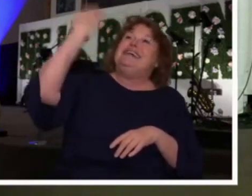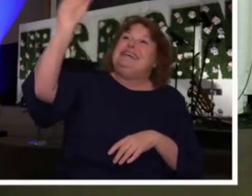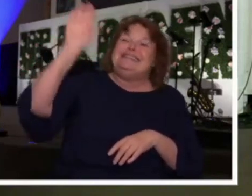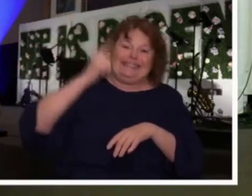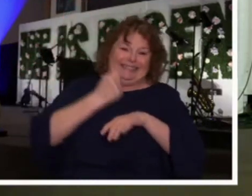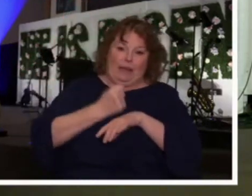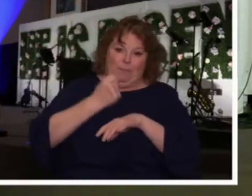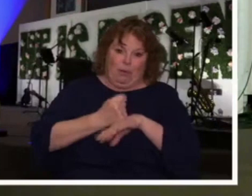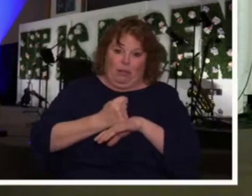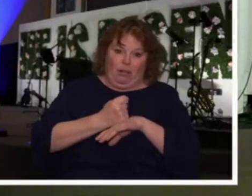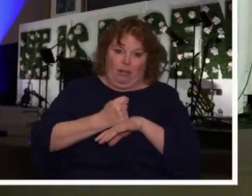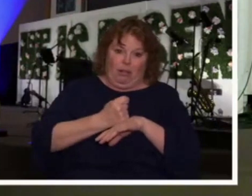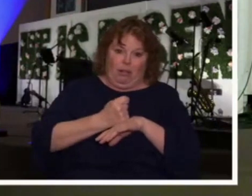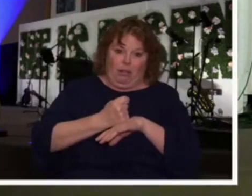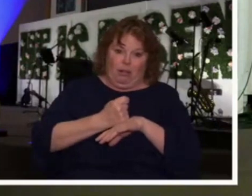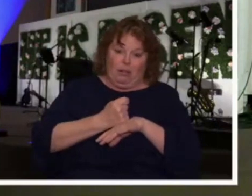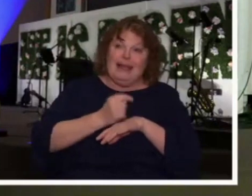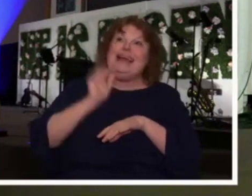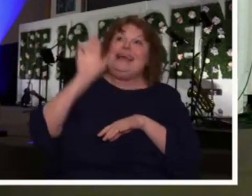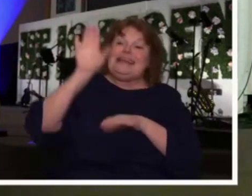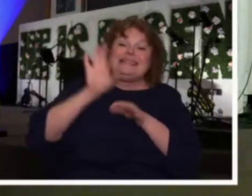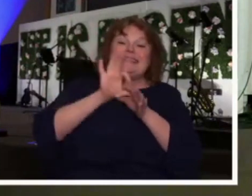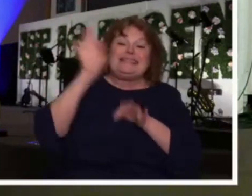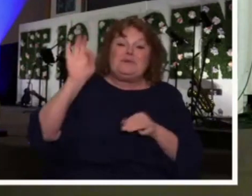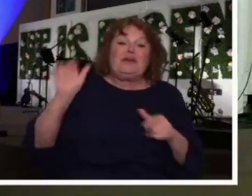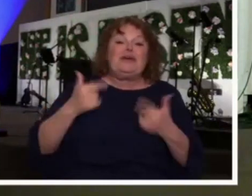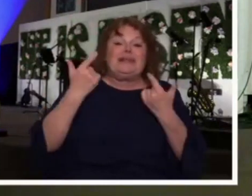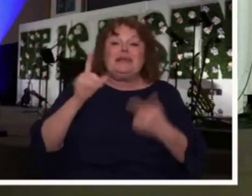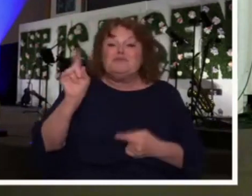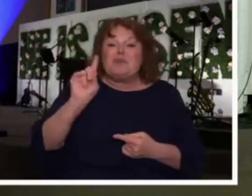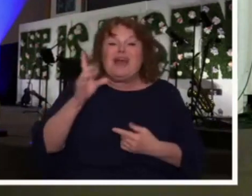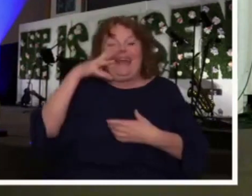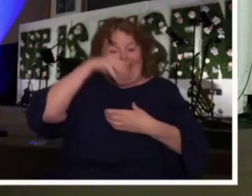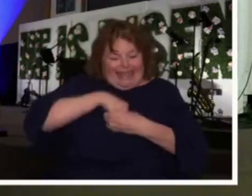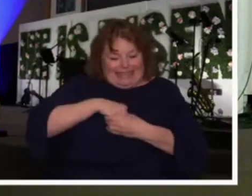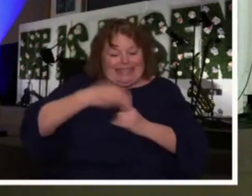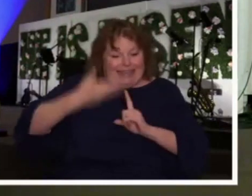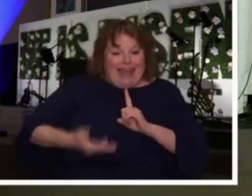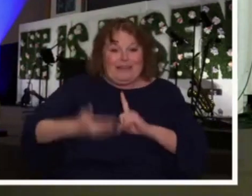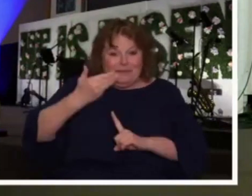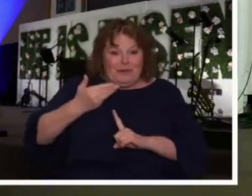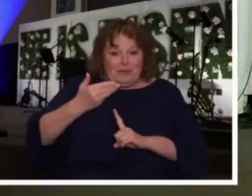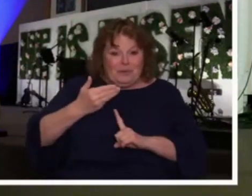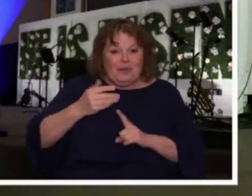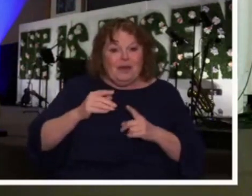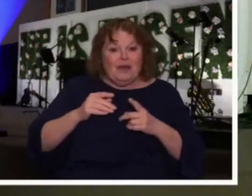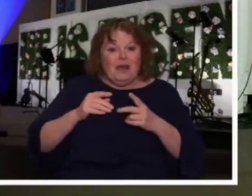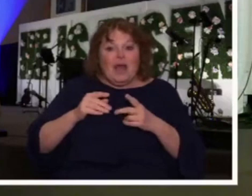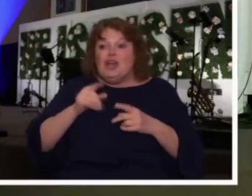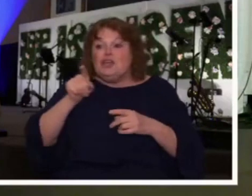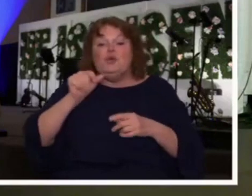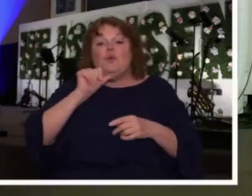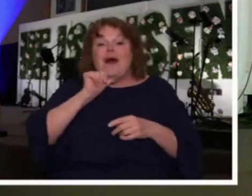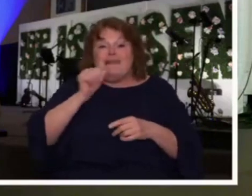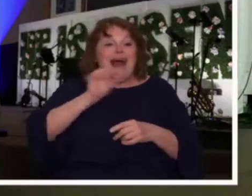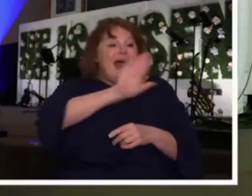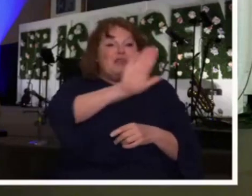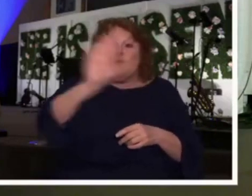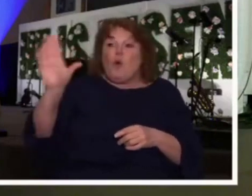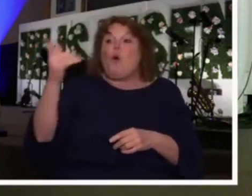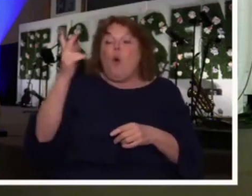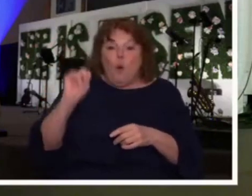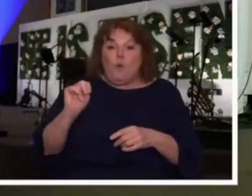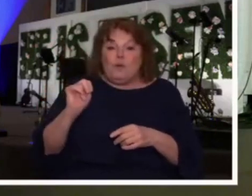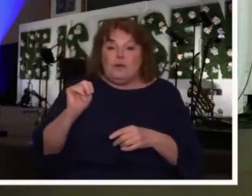and that God's Spirit lives in you? And then verse 19 adds to this, that you are not your own. In other words,